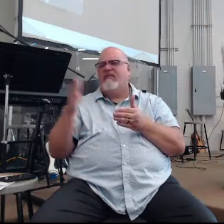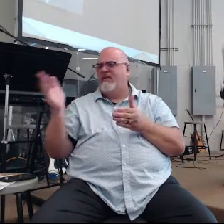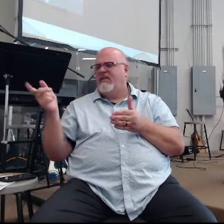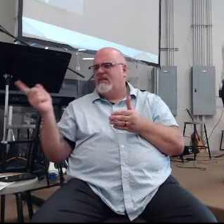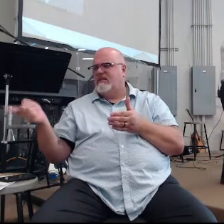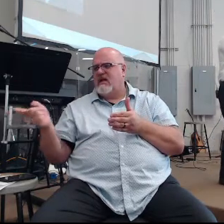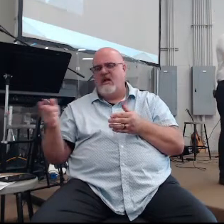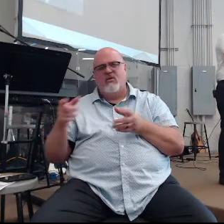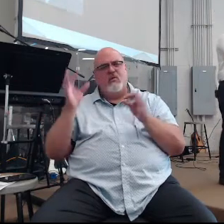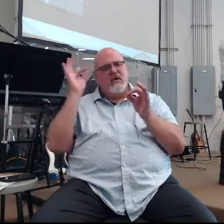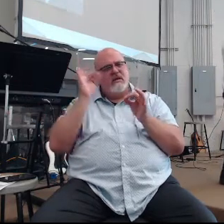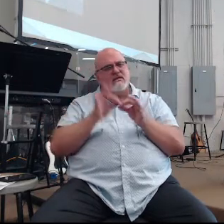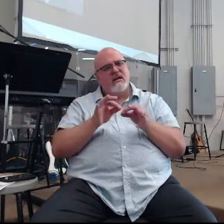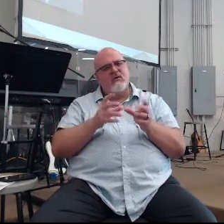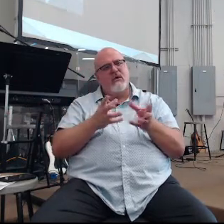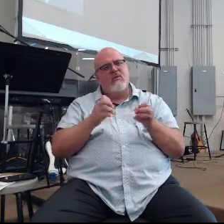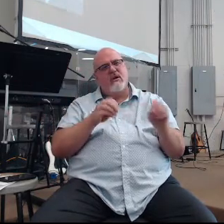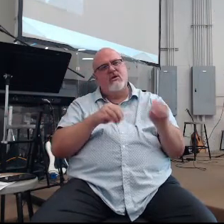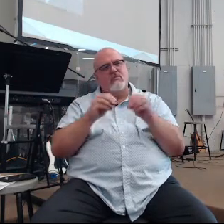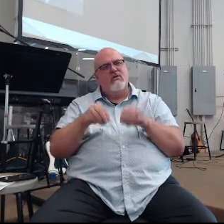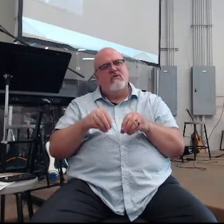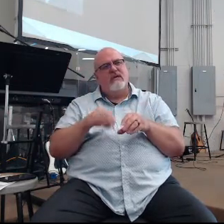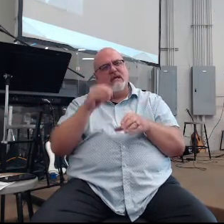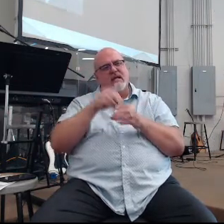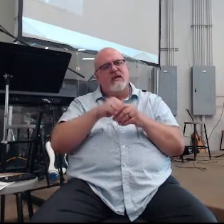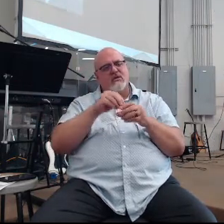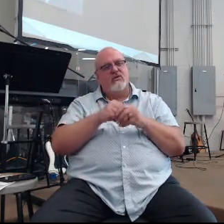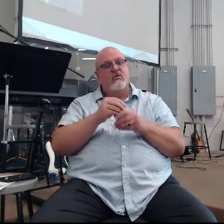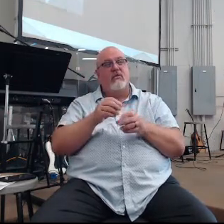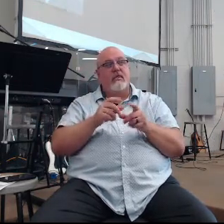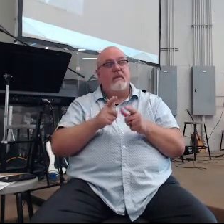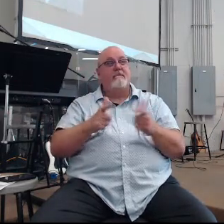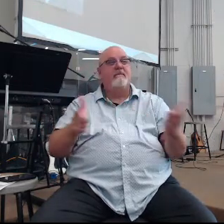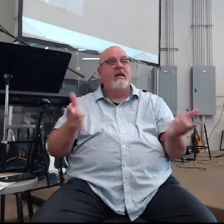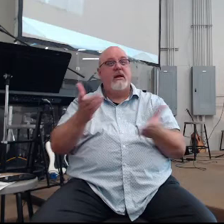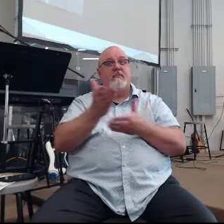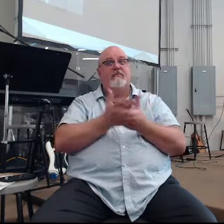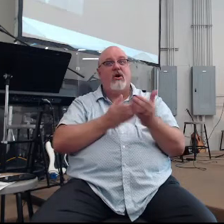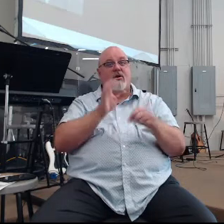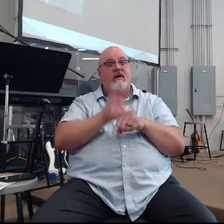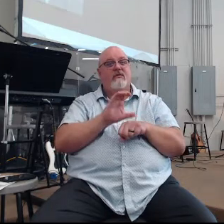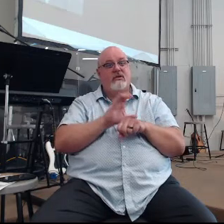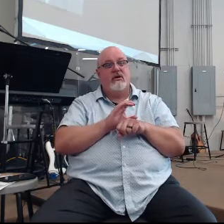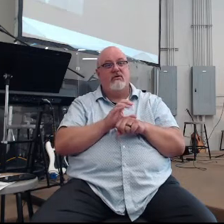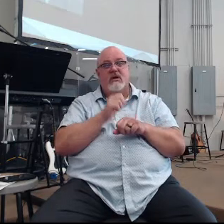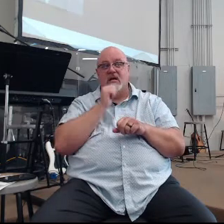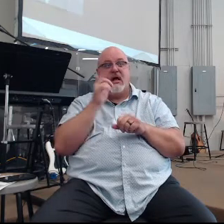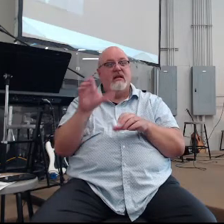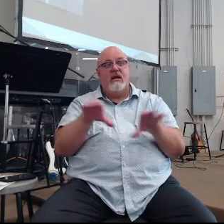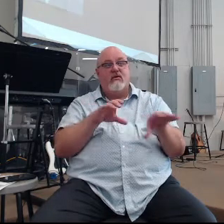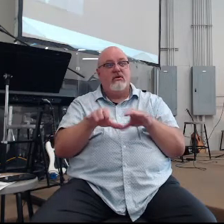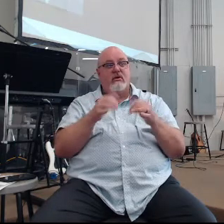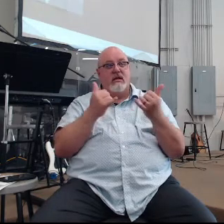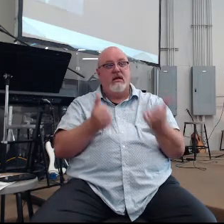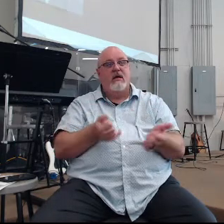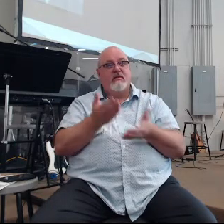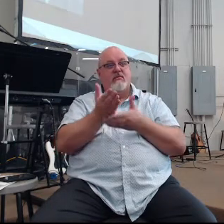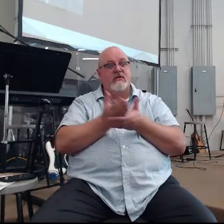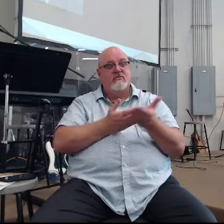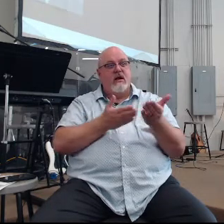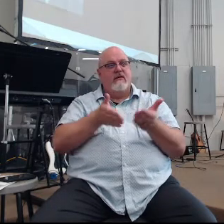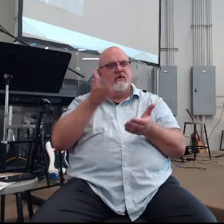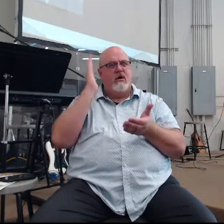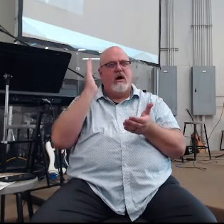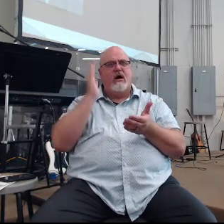decided we wanted to move it out into the main part of our church gathering. Not like we're doing it now, but it was part of what God was